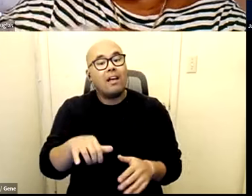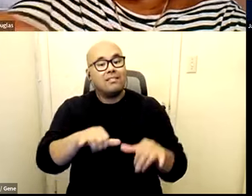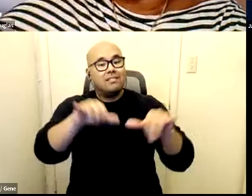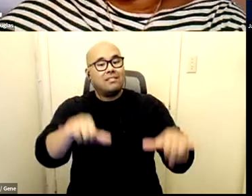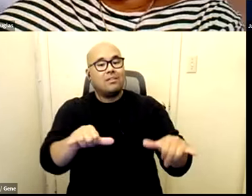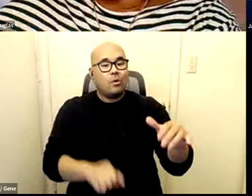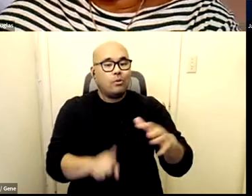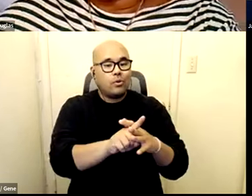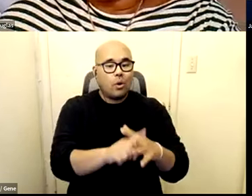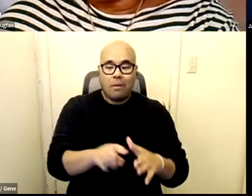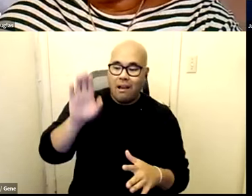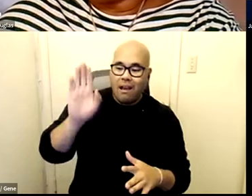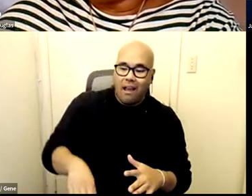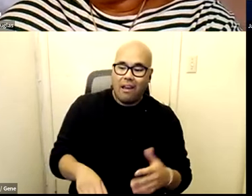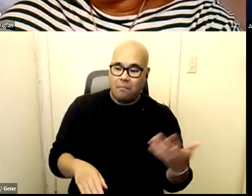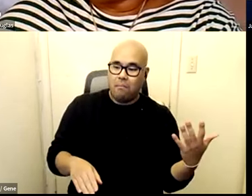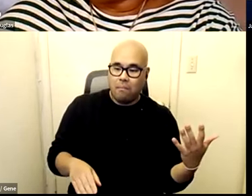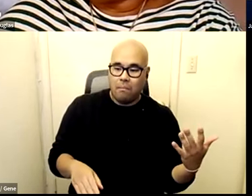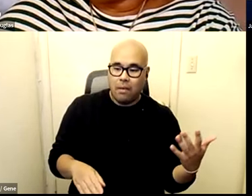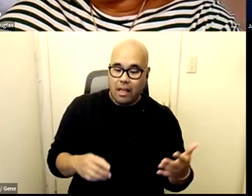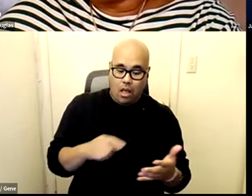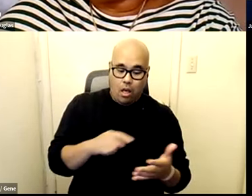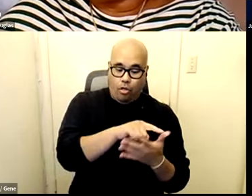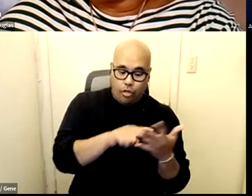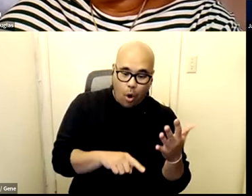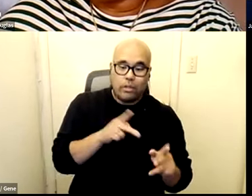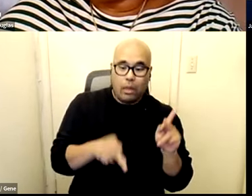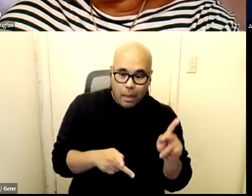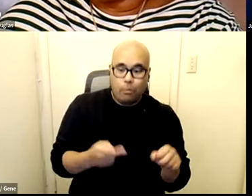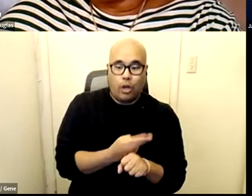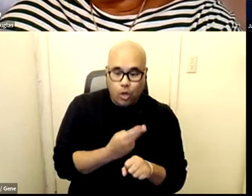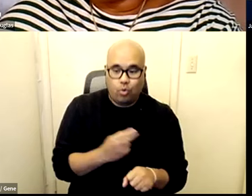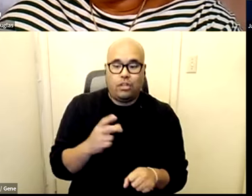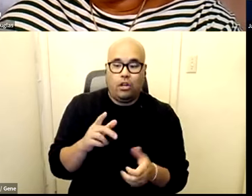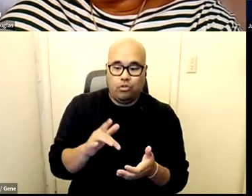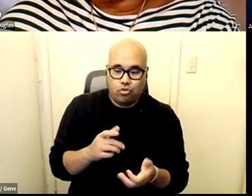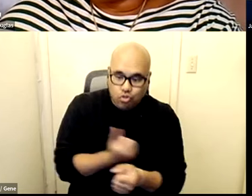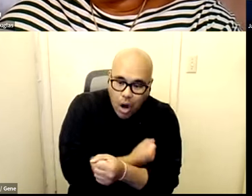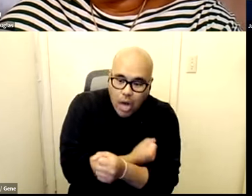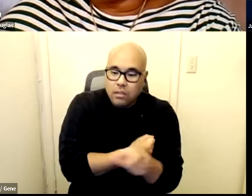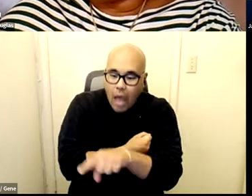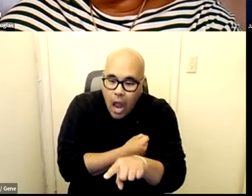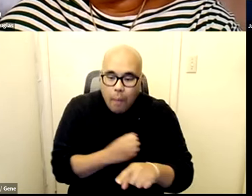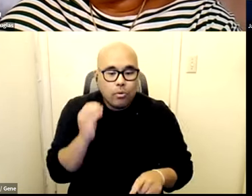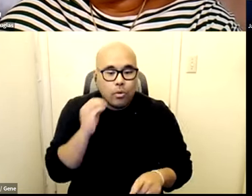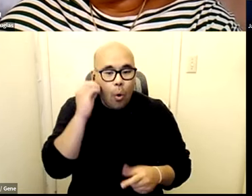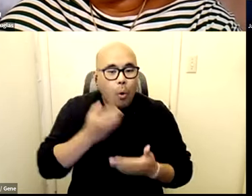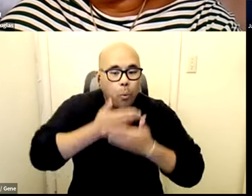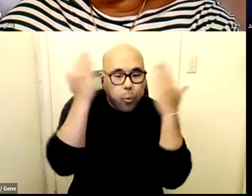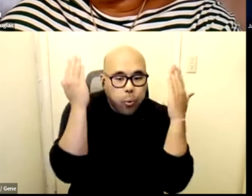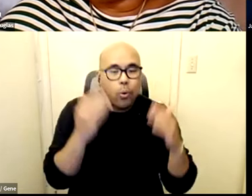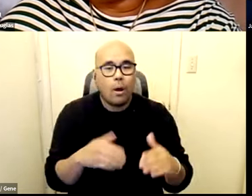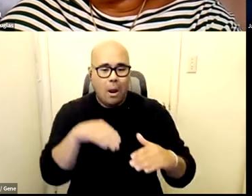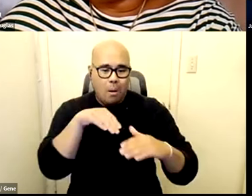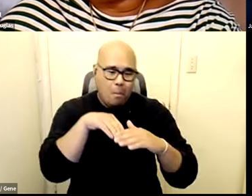hey these are the people who use drugs they are homeless they are breaking into your homes they